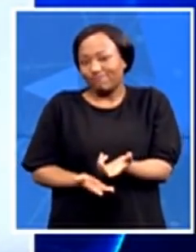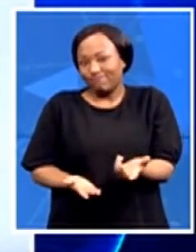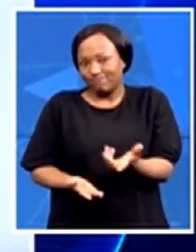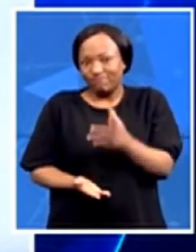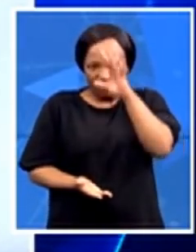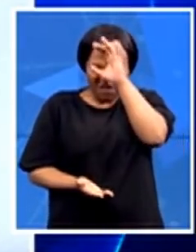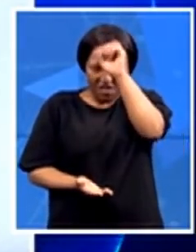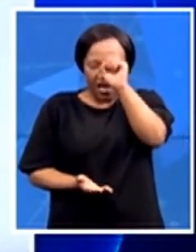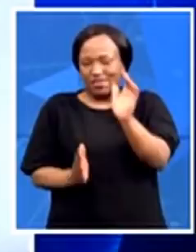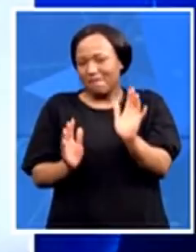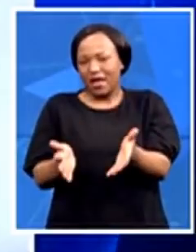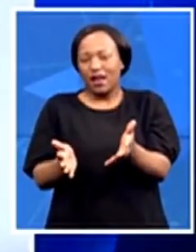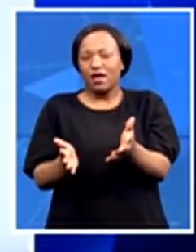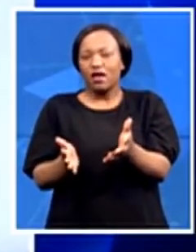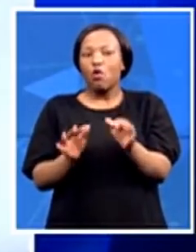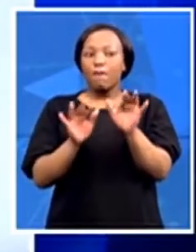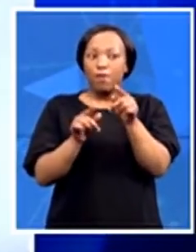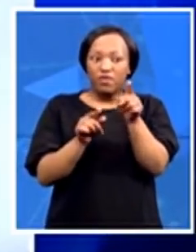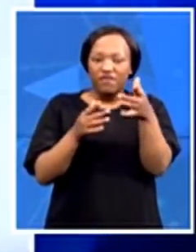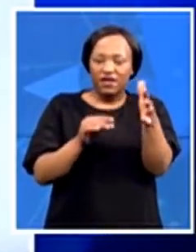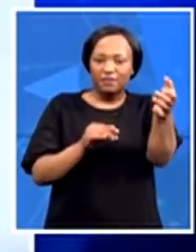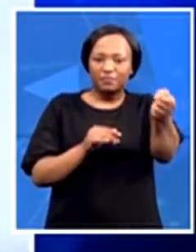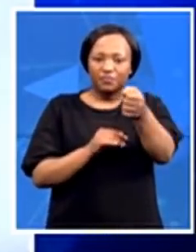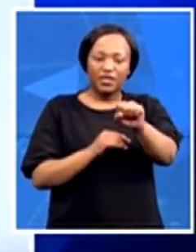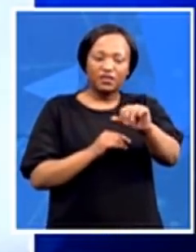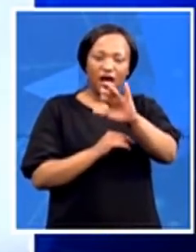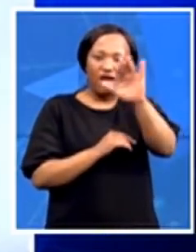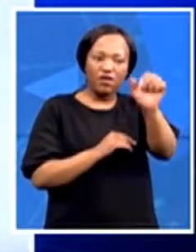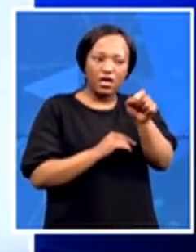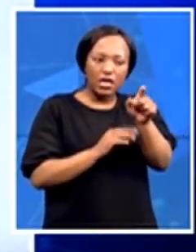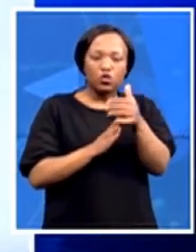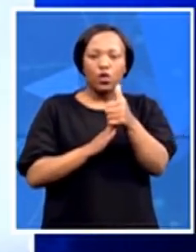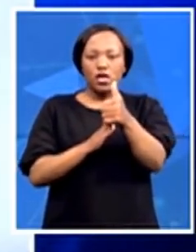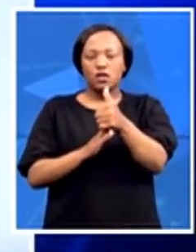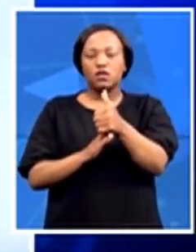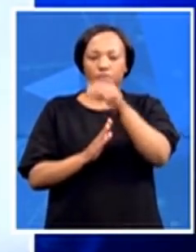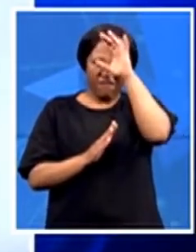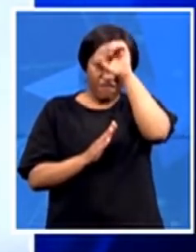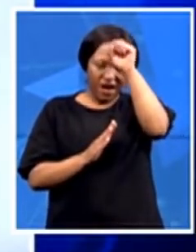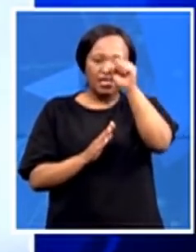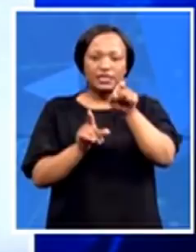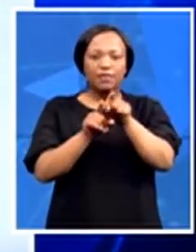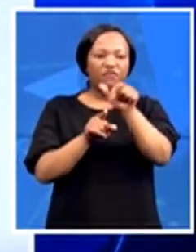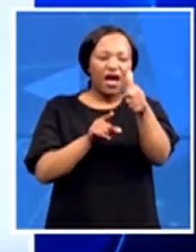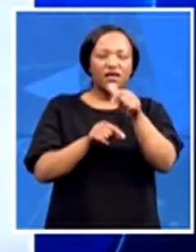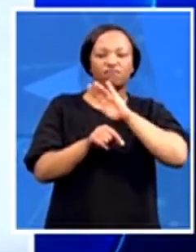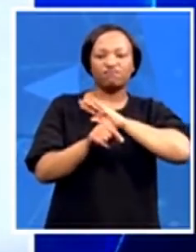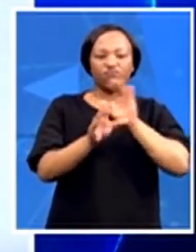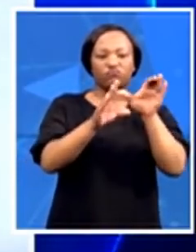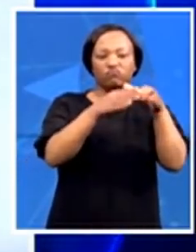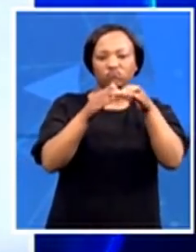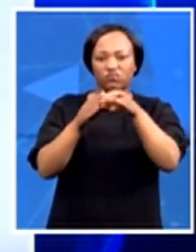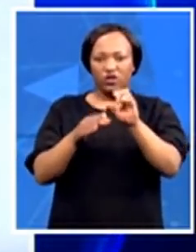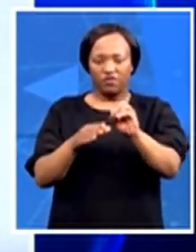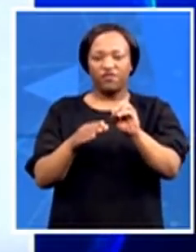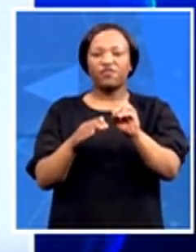the South African side to lead this and the kind of troops that are being involved. So they're probably giving it the best chance it can have. But